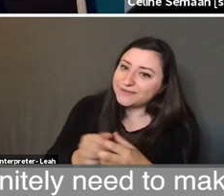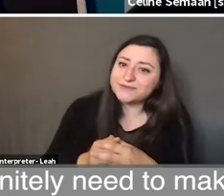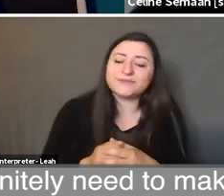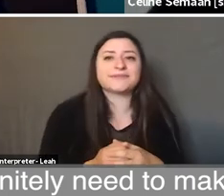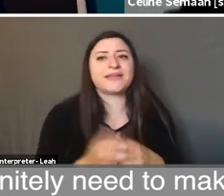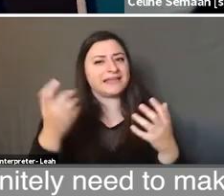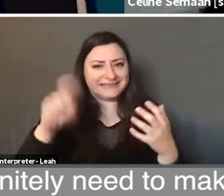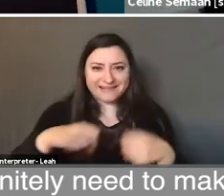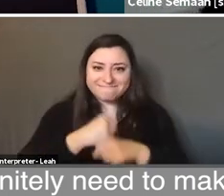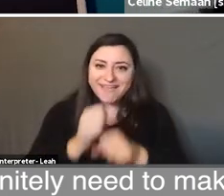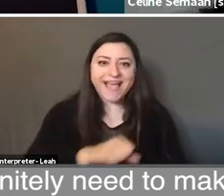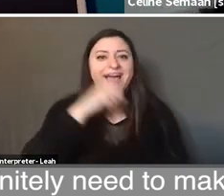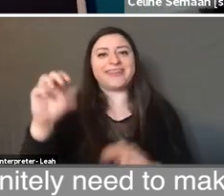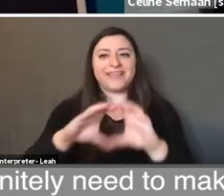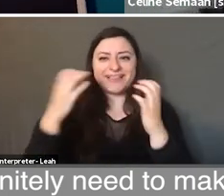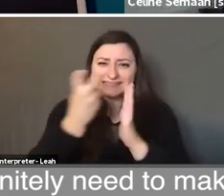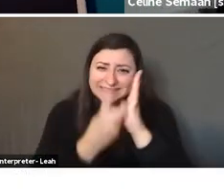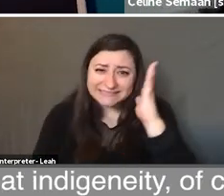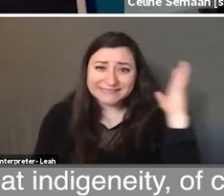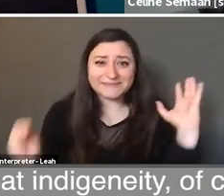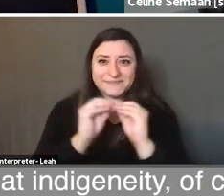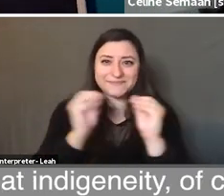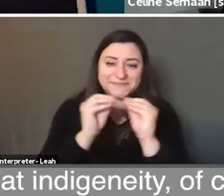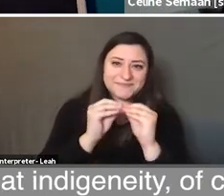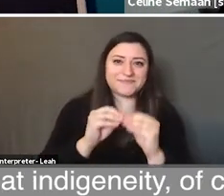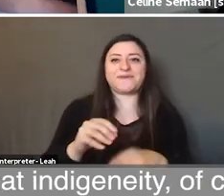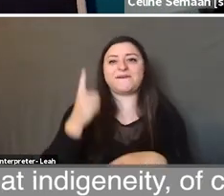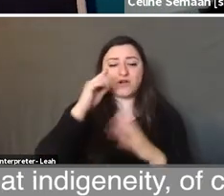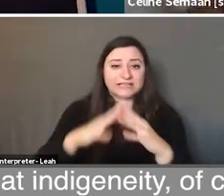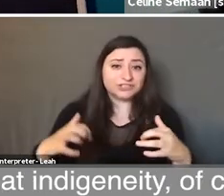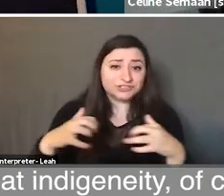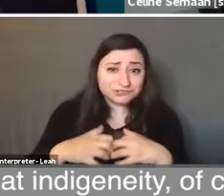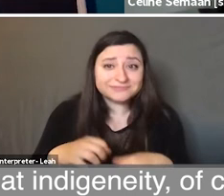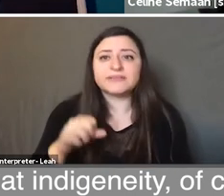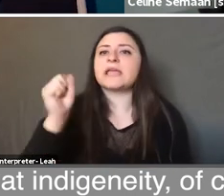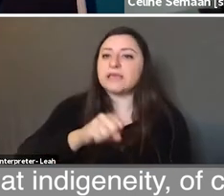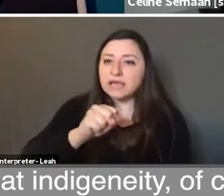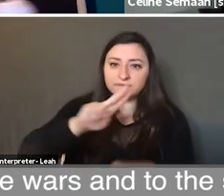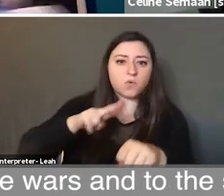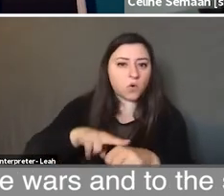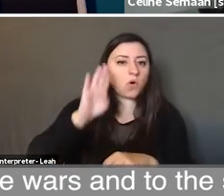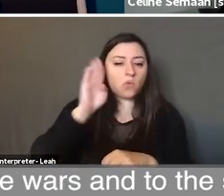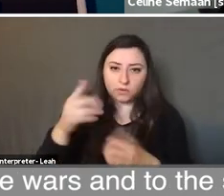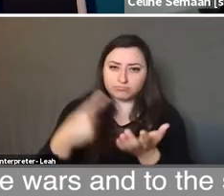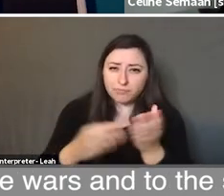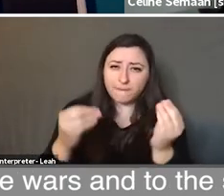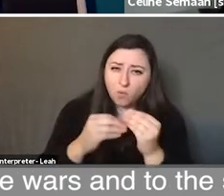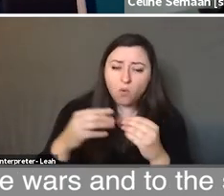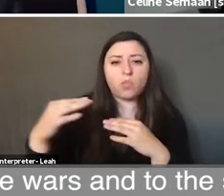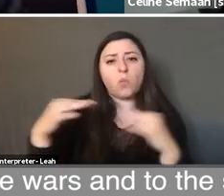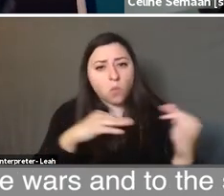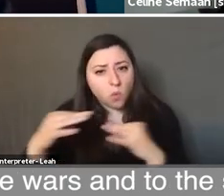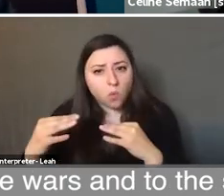make another class and to dive deeper into the loss of that indigenity. Of course, we will be able to dive deeper into the wars, into the